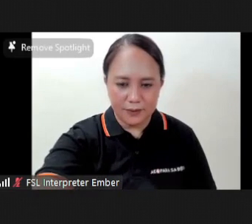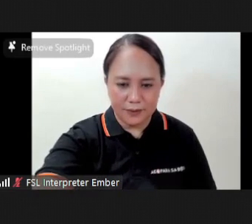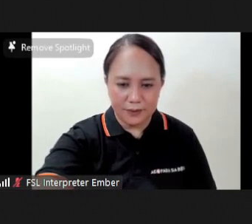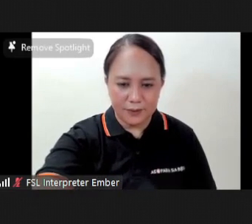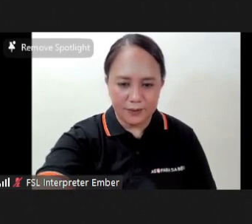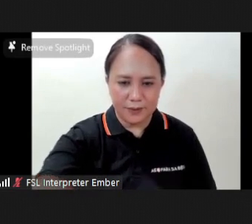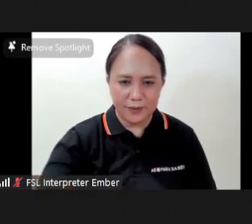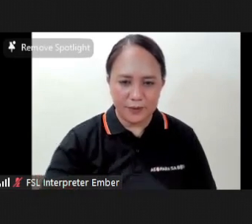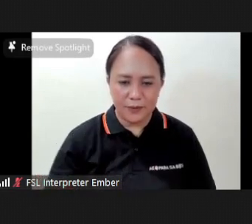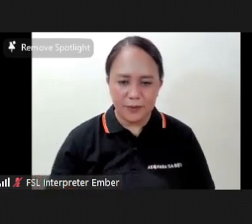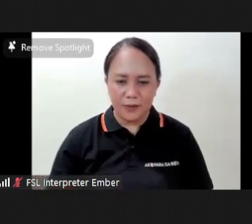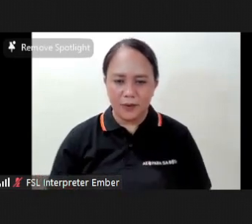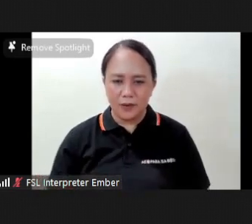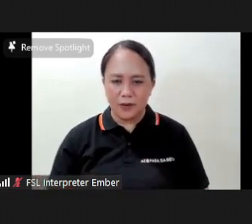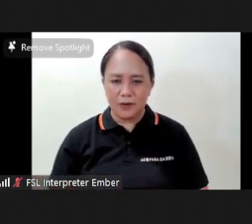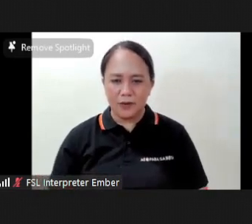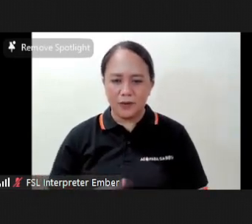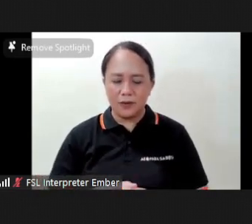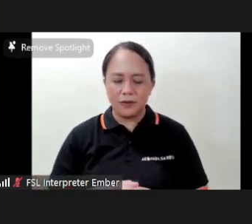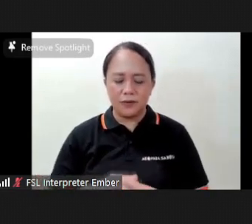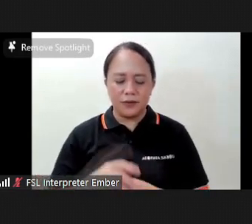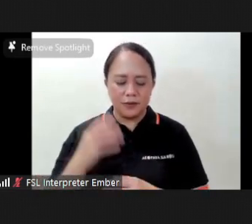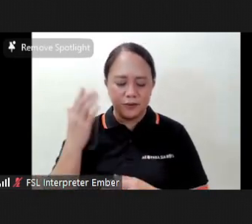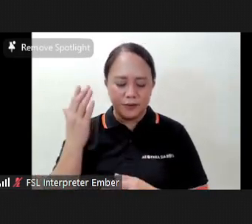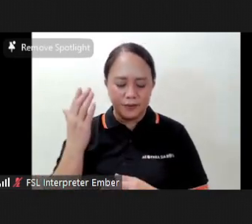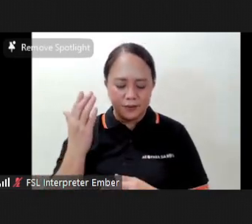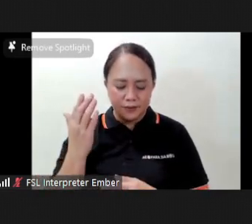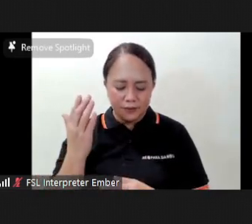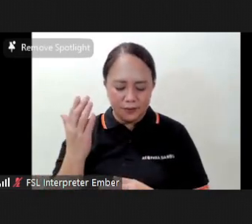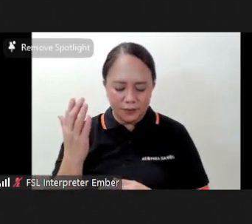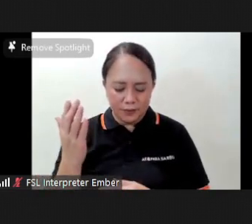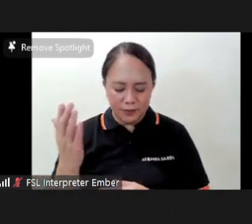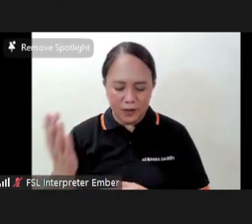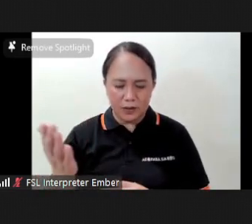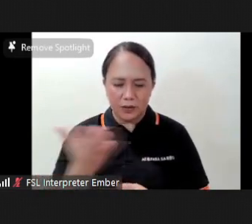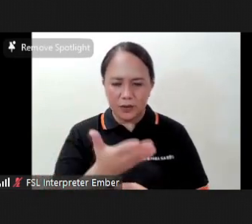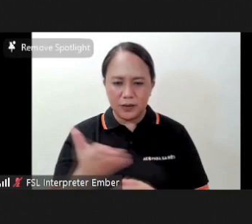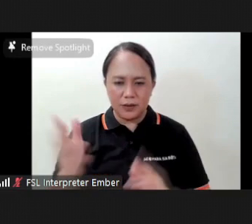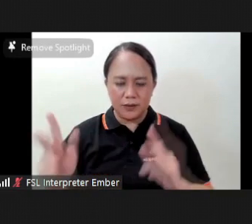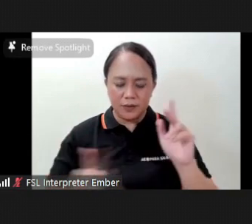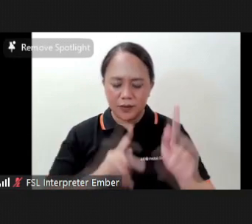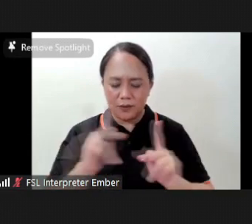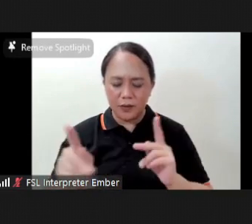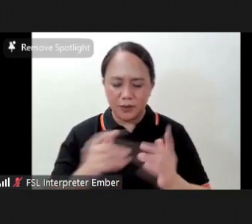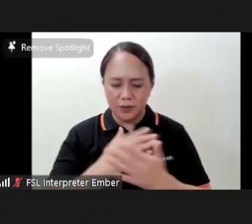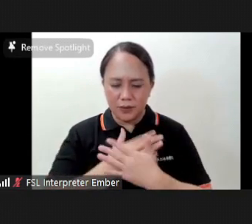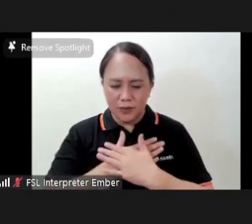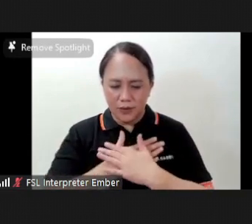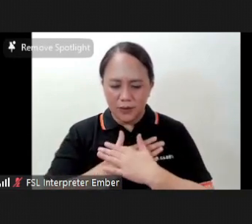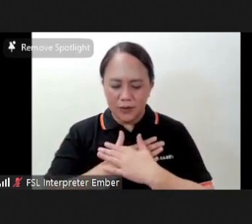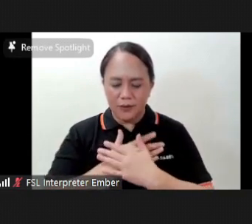That you. you. That these people you love and care for.